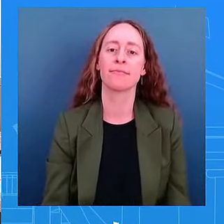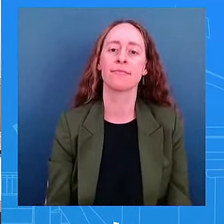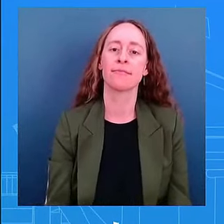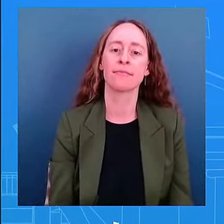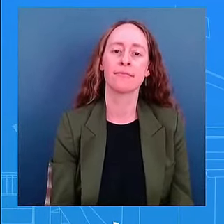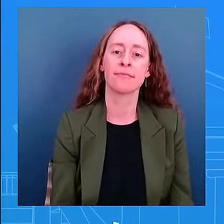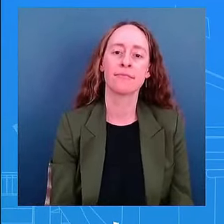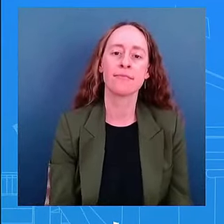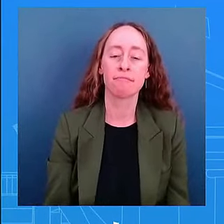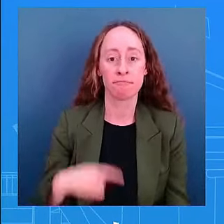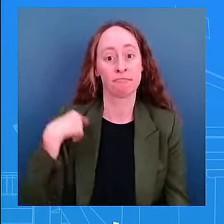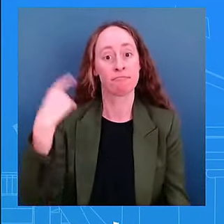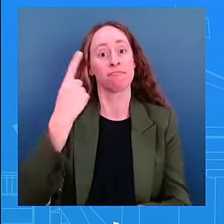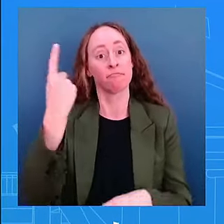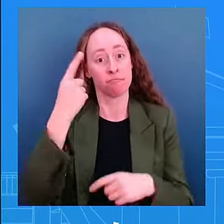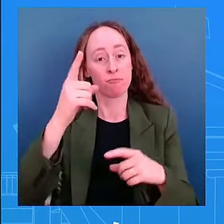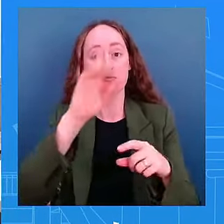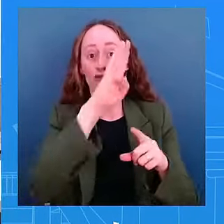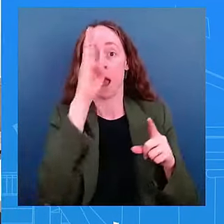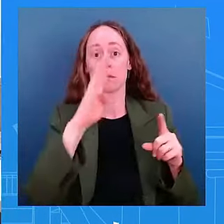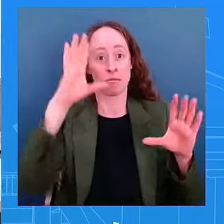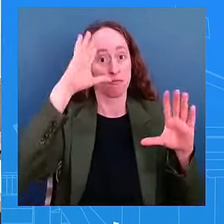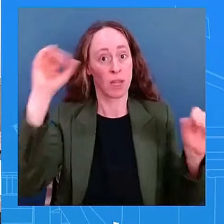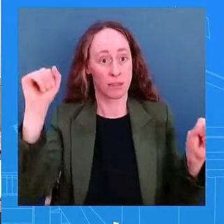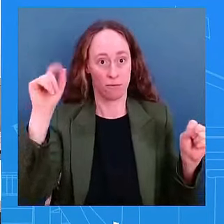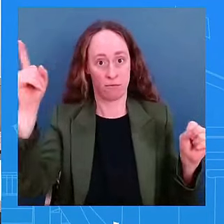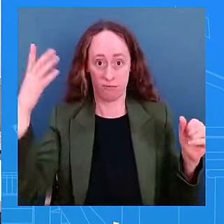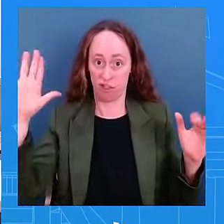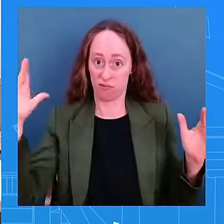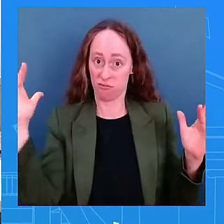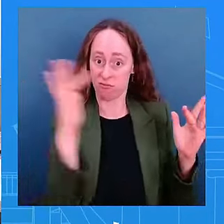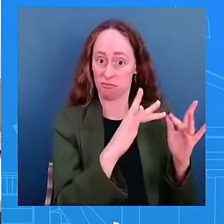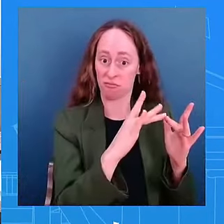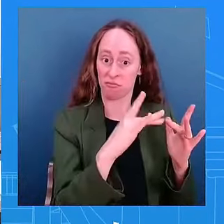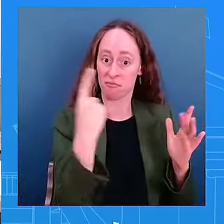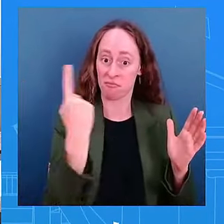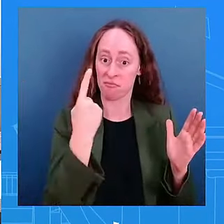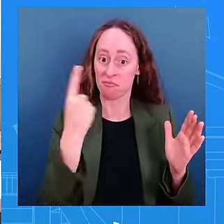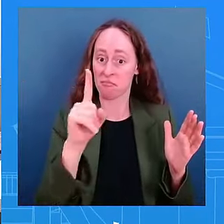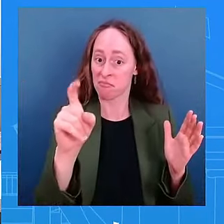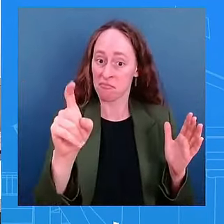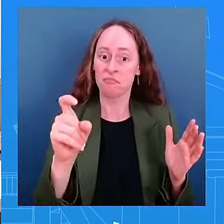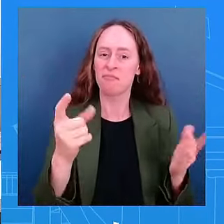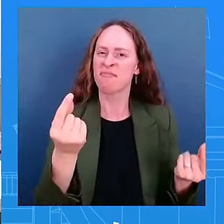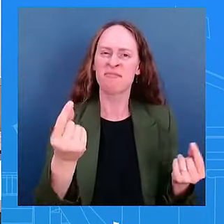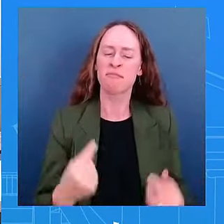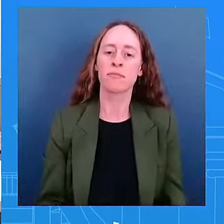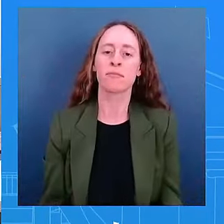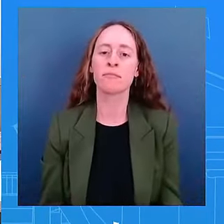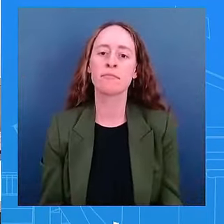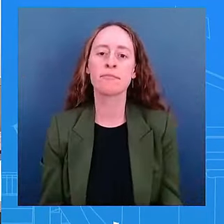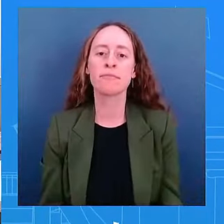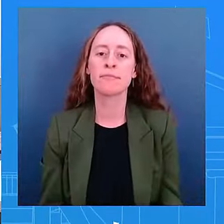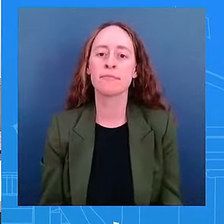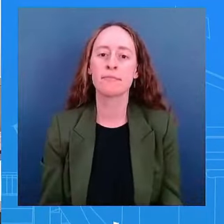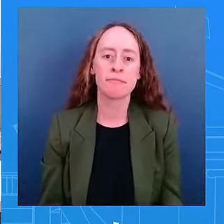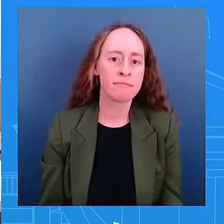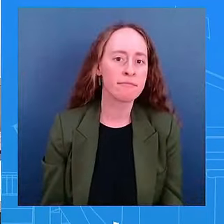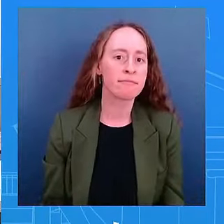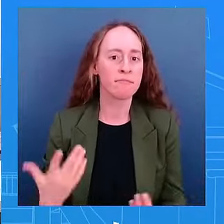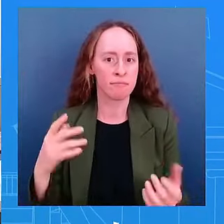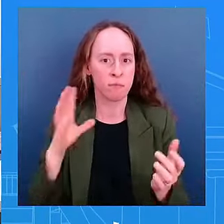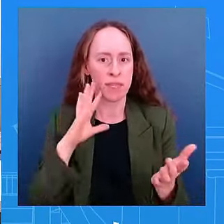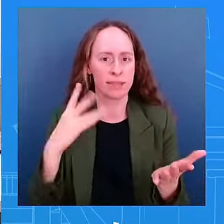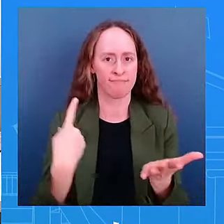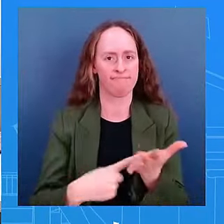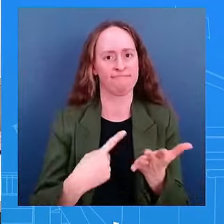didn't touch on that is there any expectation that that there's going to be some prep as far as sanctions are concerned or as i mean is there